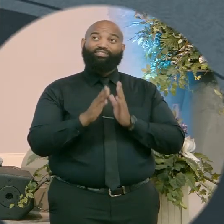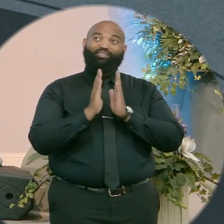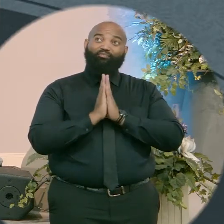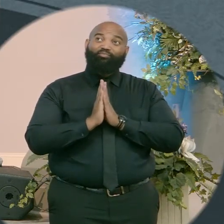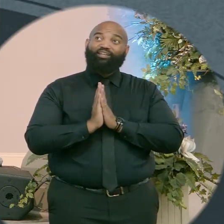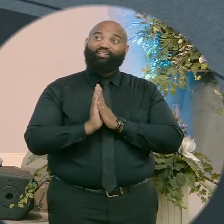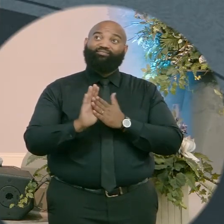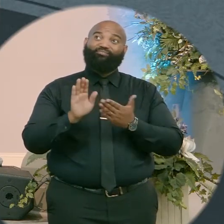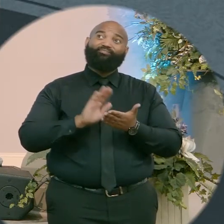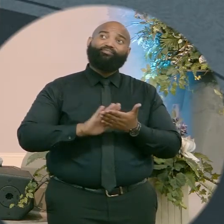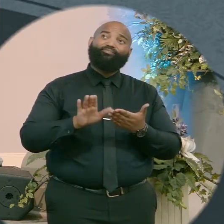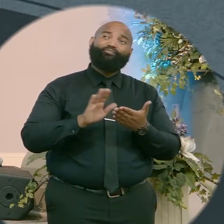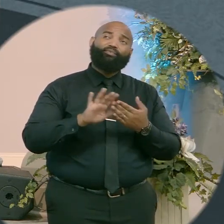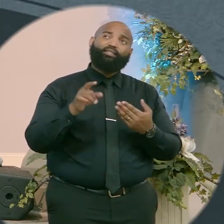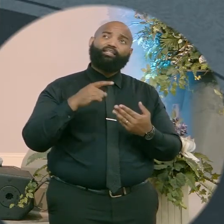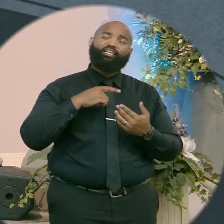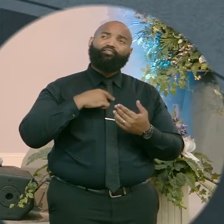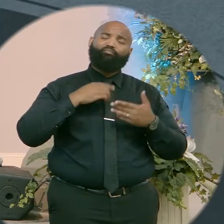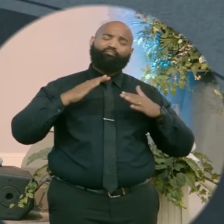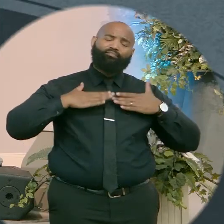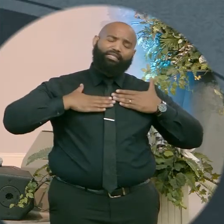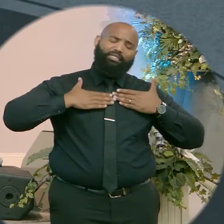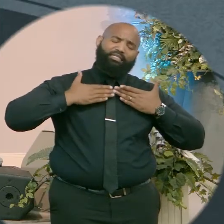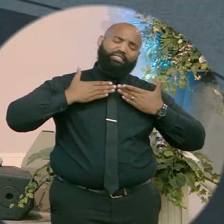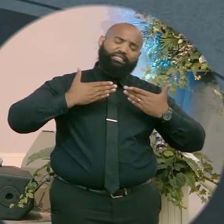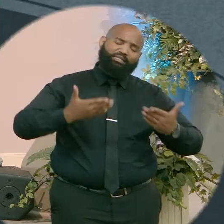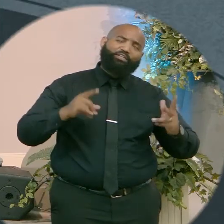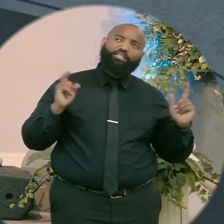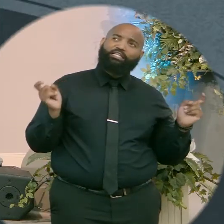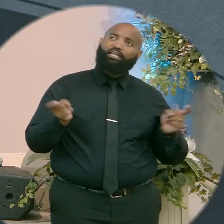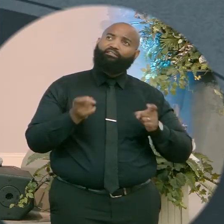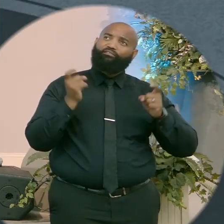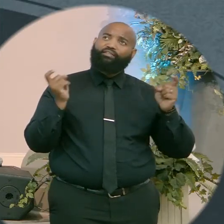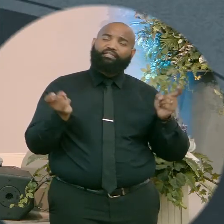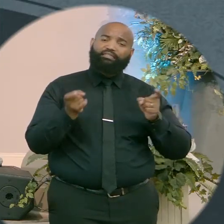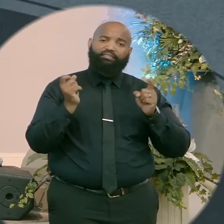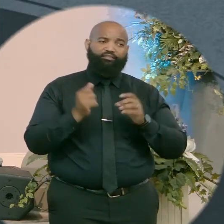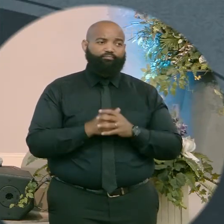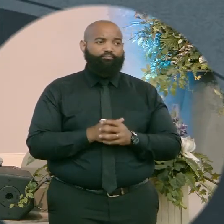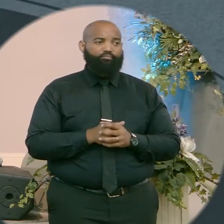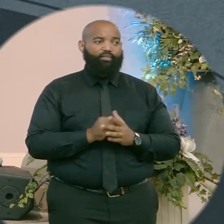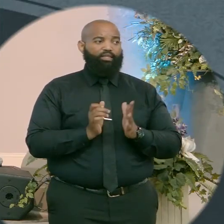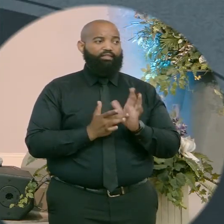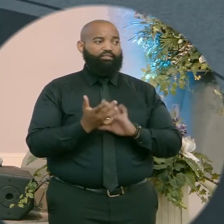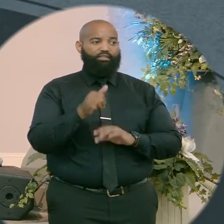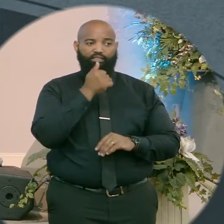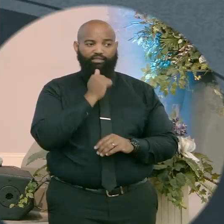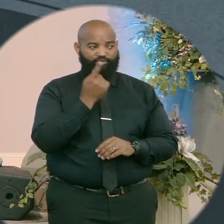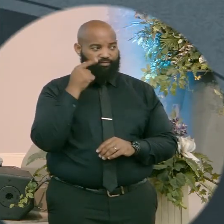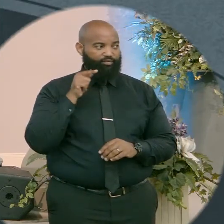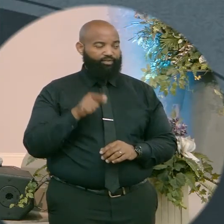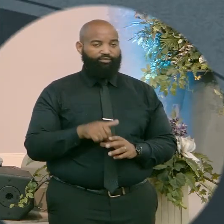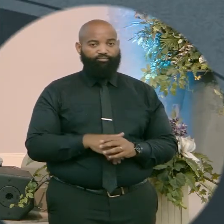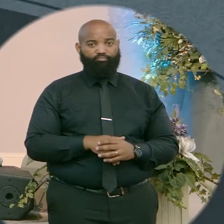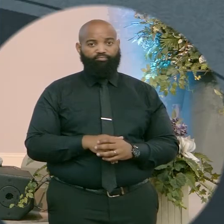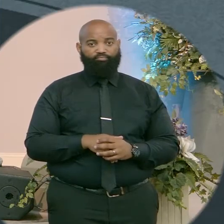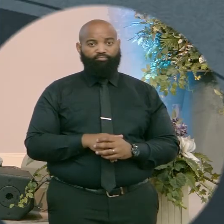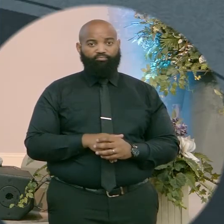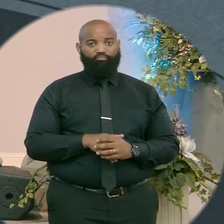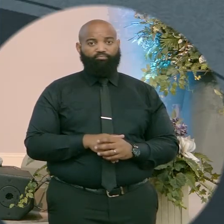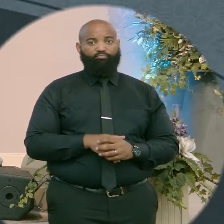To come clean before the son. Recognize he warred on your behalf. He suffered for you and then he gave you rights.